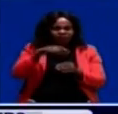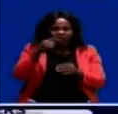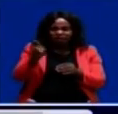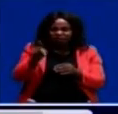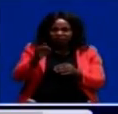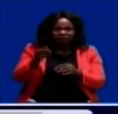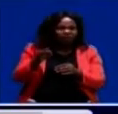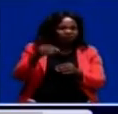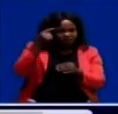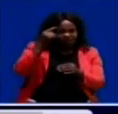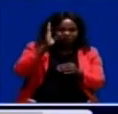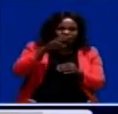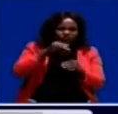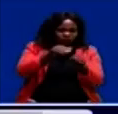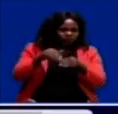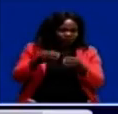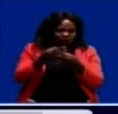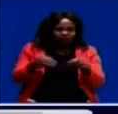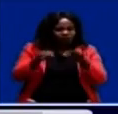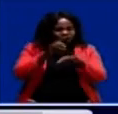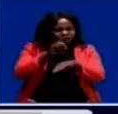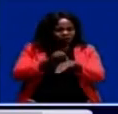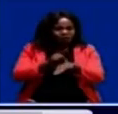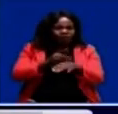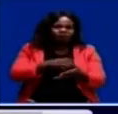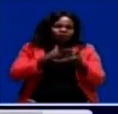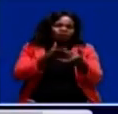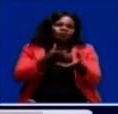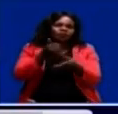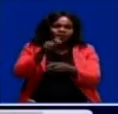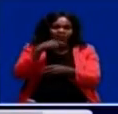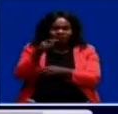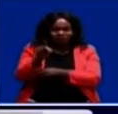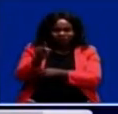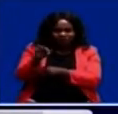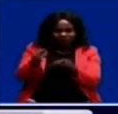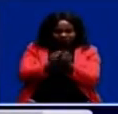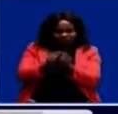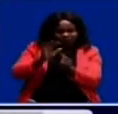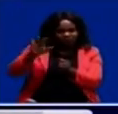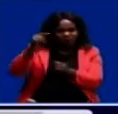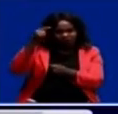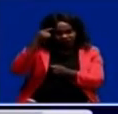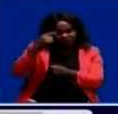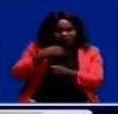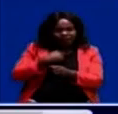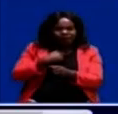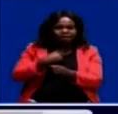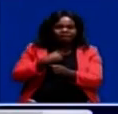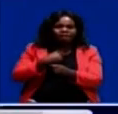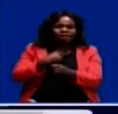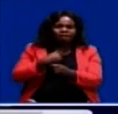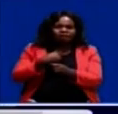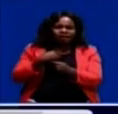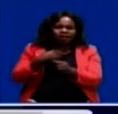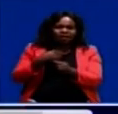not depart from the ideals of freedom of expression. Ms. Silia further said the PF and its government has championed freedom of the